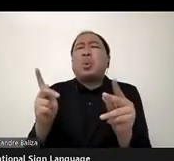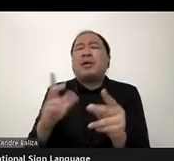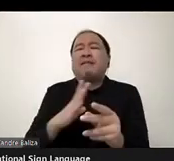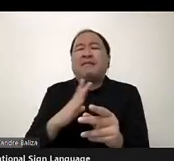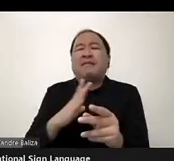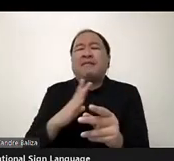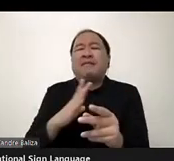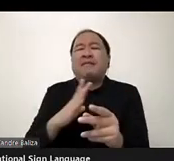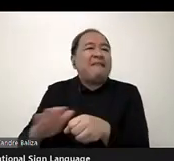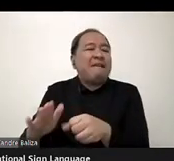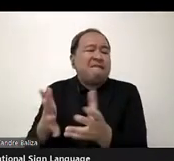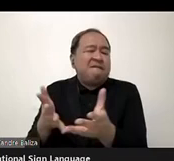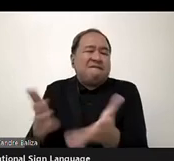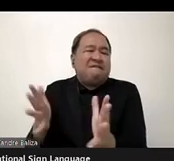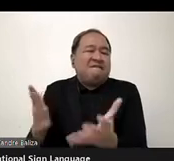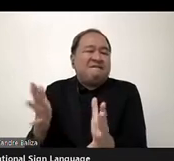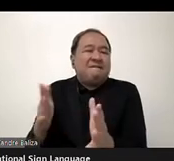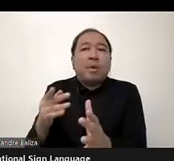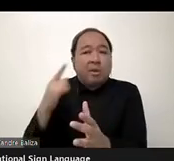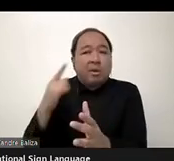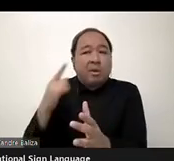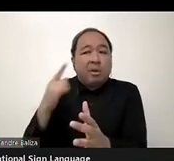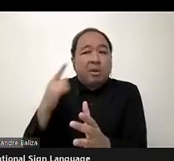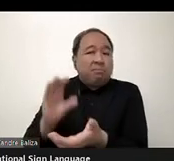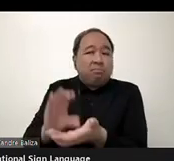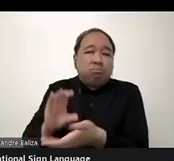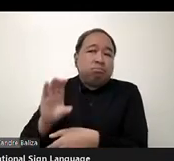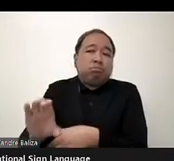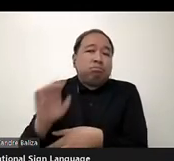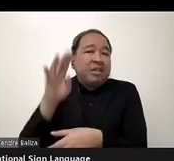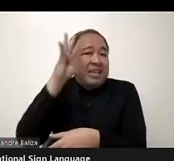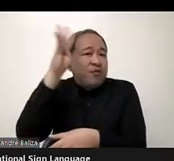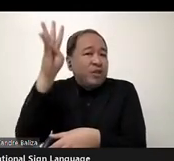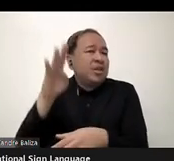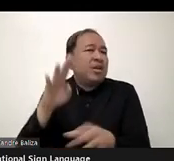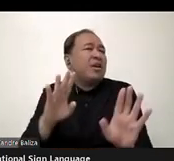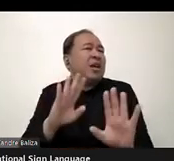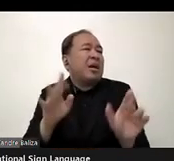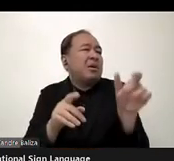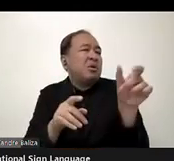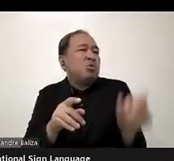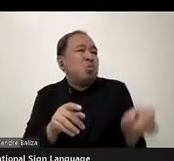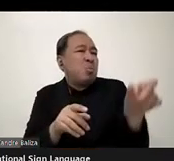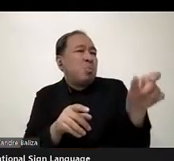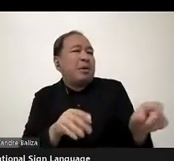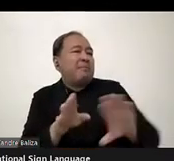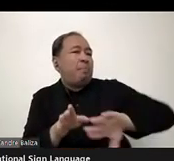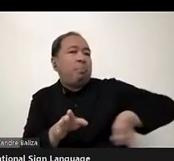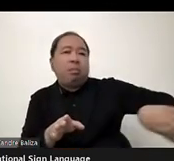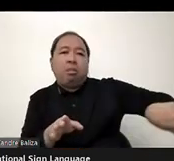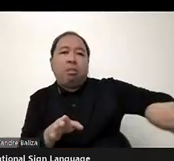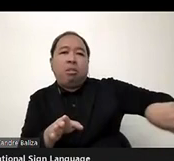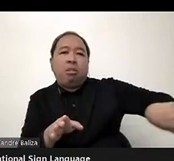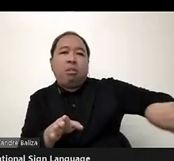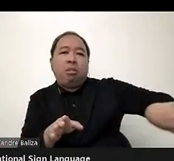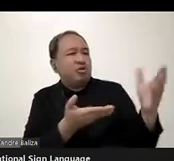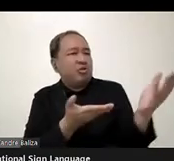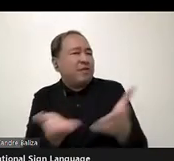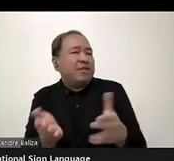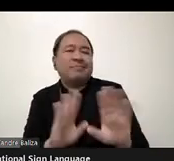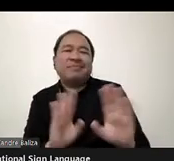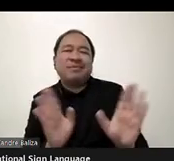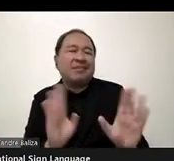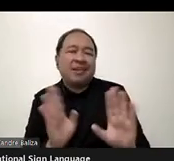in the innovation alone. There is no need to invest human-related services to